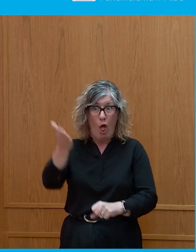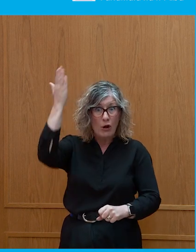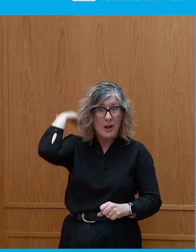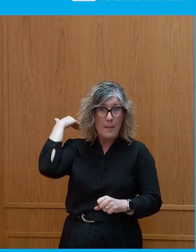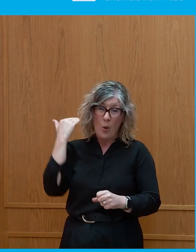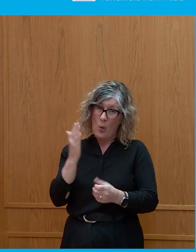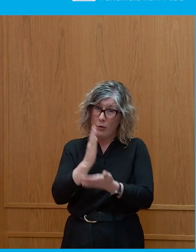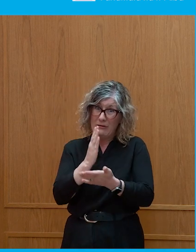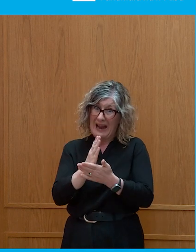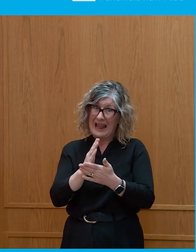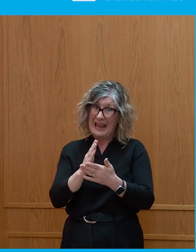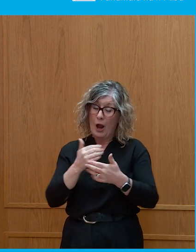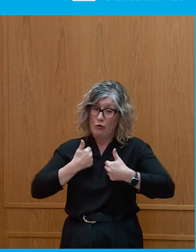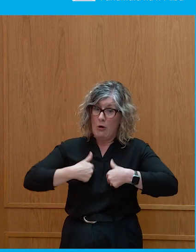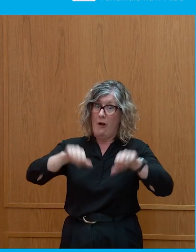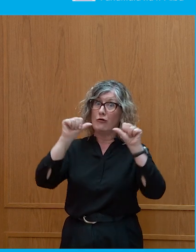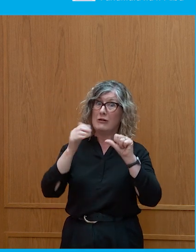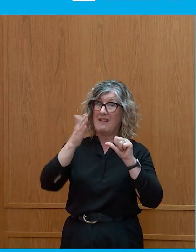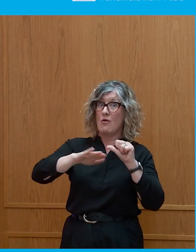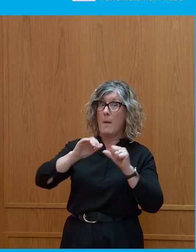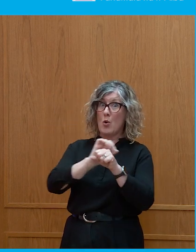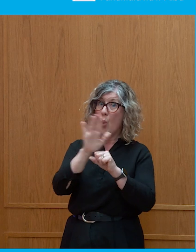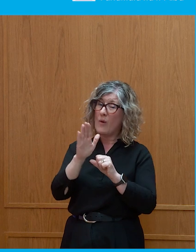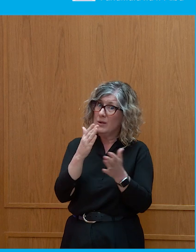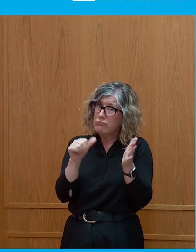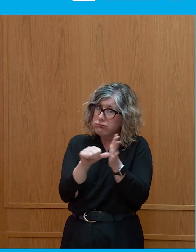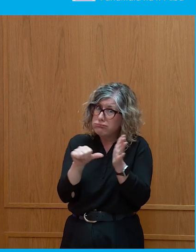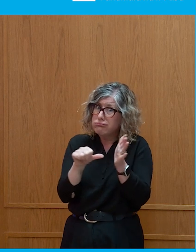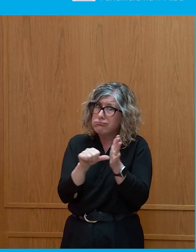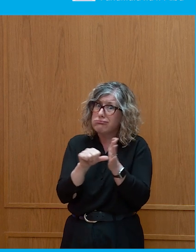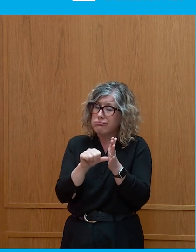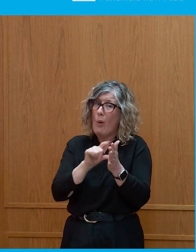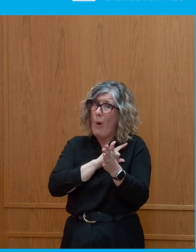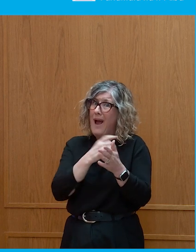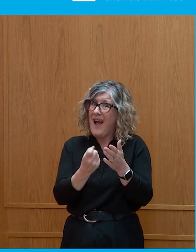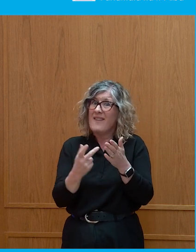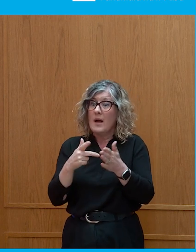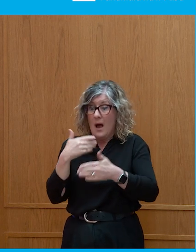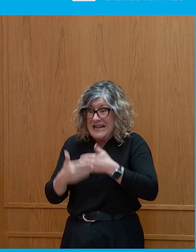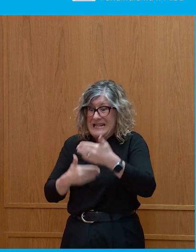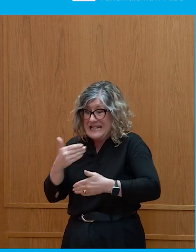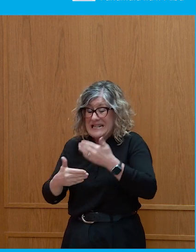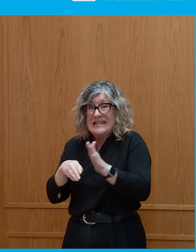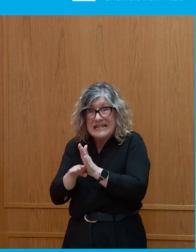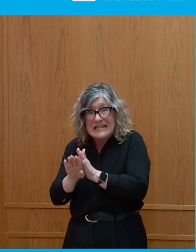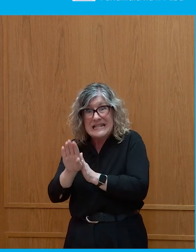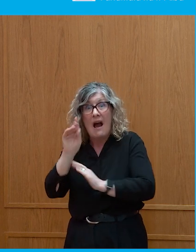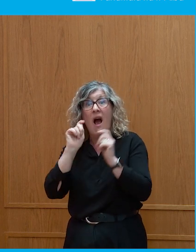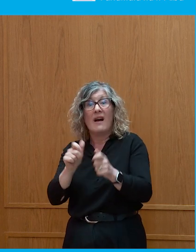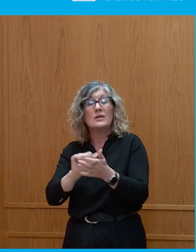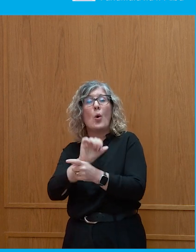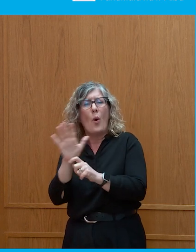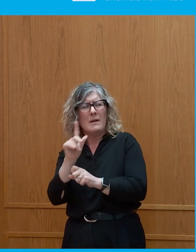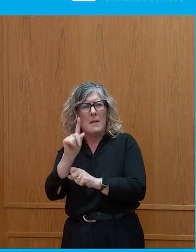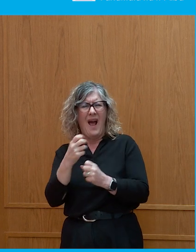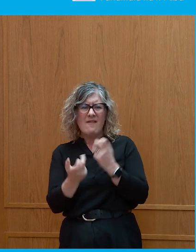is really hard, and particularly when there's all these other factors going on and at play as well. And so I think